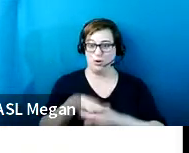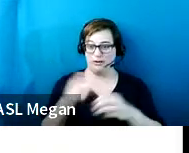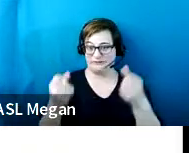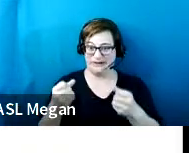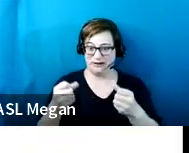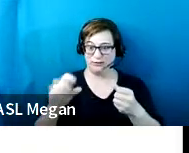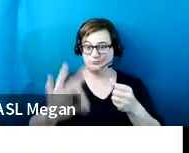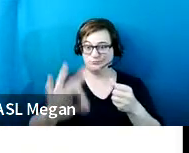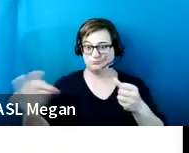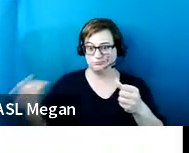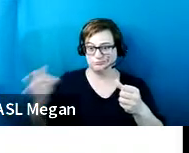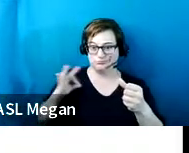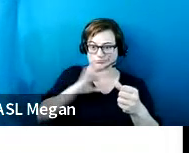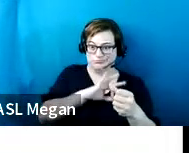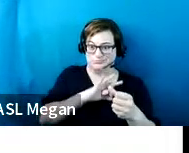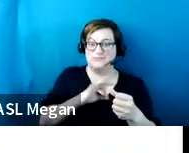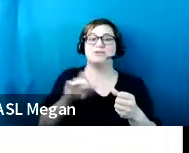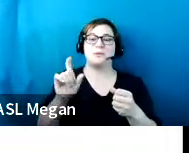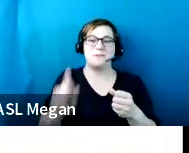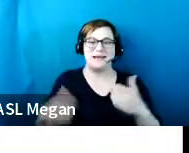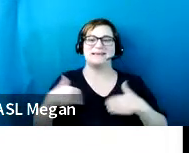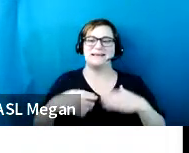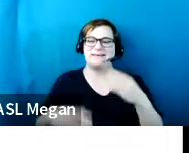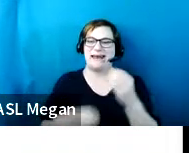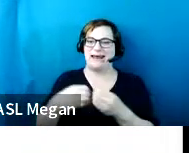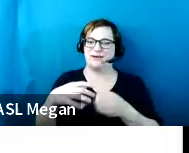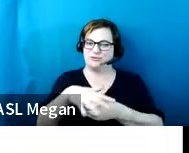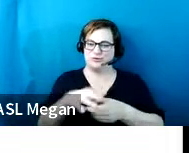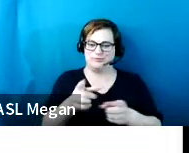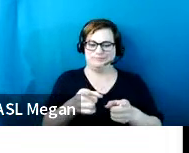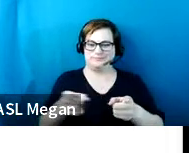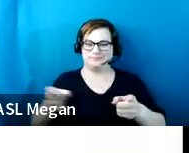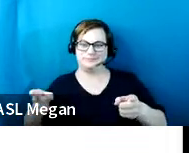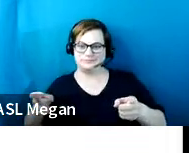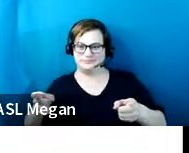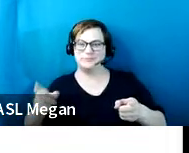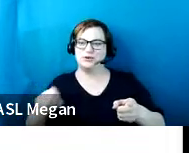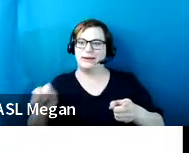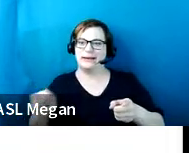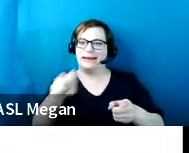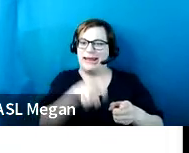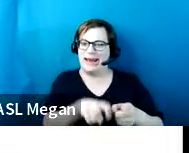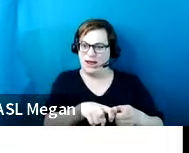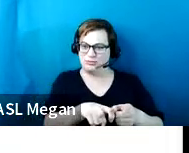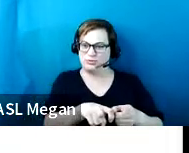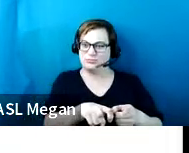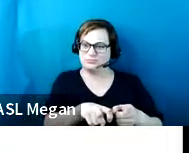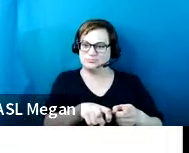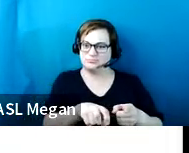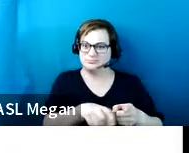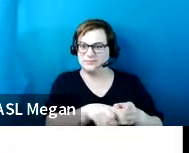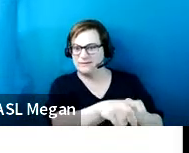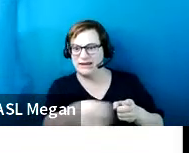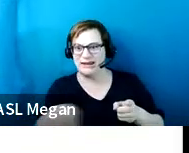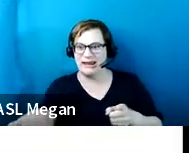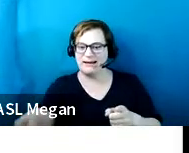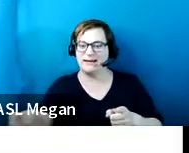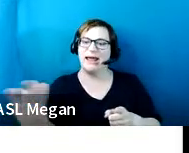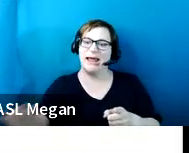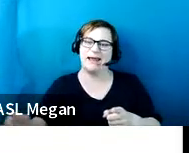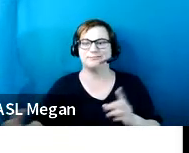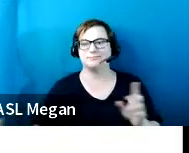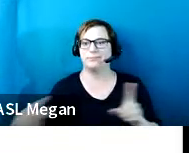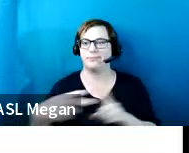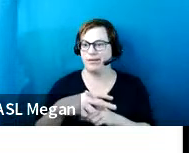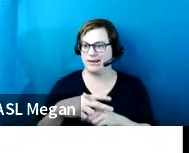So you need this extra space to make sure that you can get out of your car and get around the car and plug it in wherever